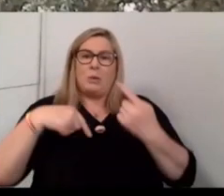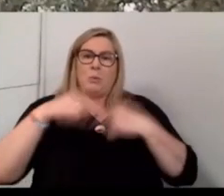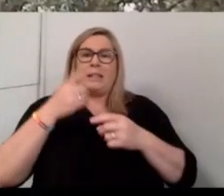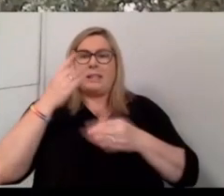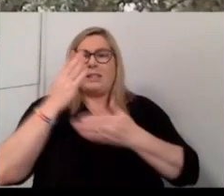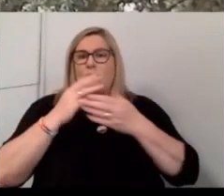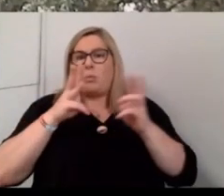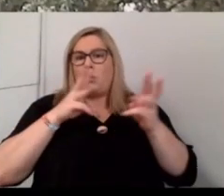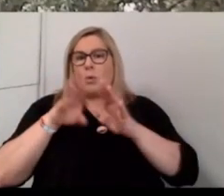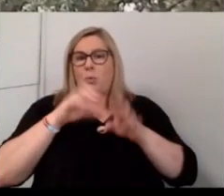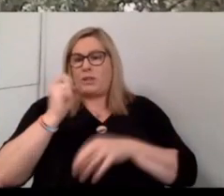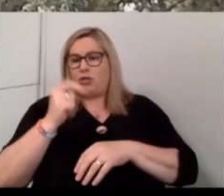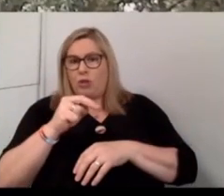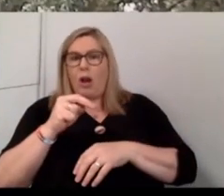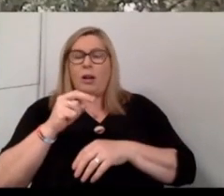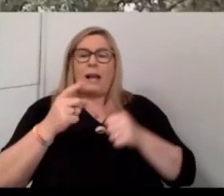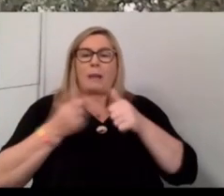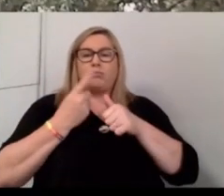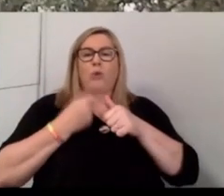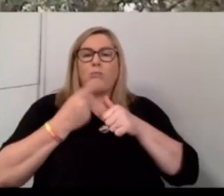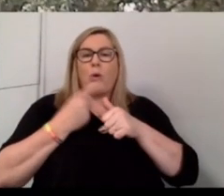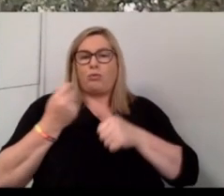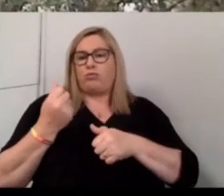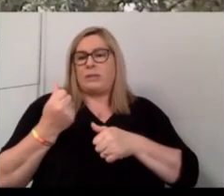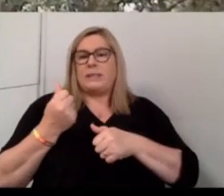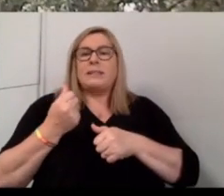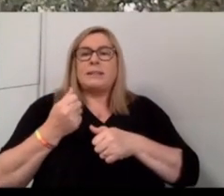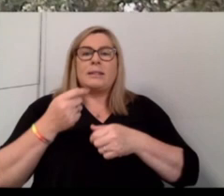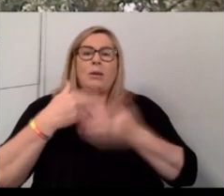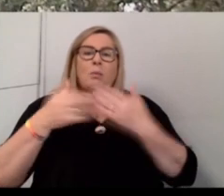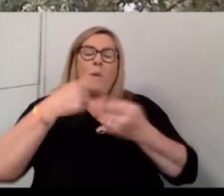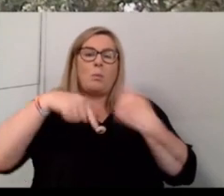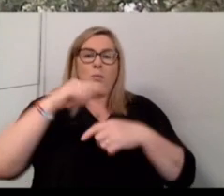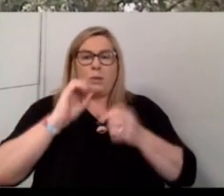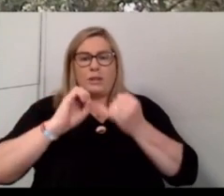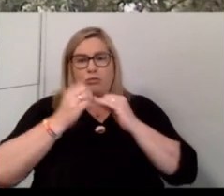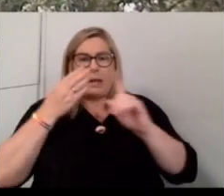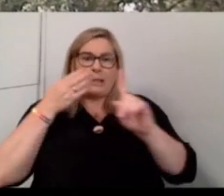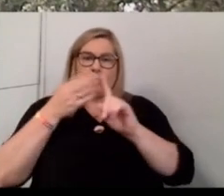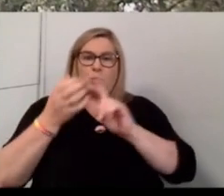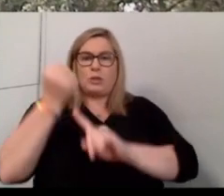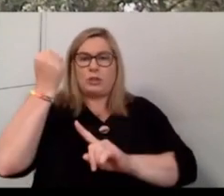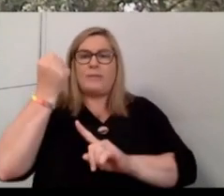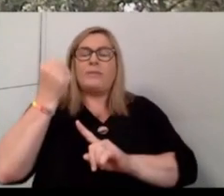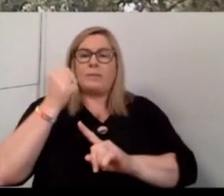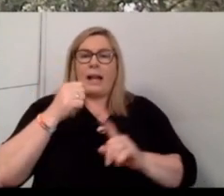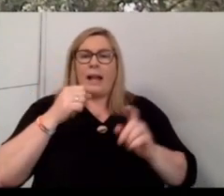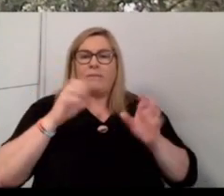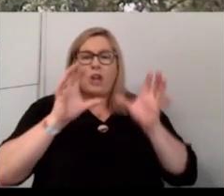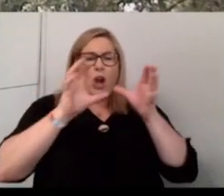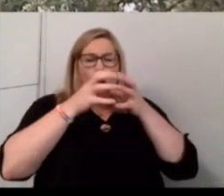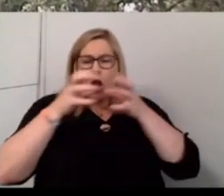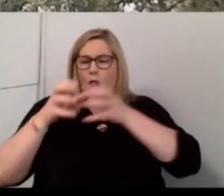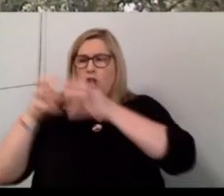Sean in a promo piece recently. What we're trying to achieve is exactly that. It's like clusters of businesses coming